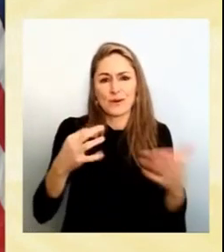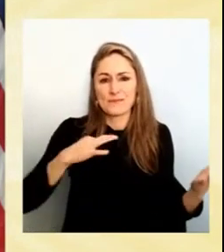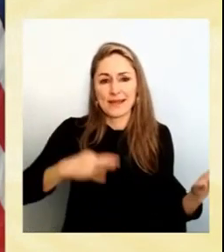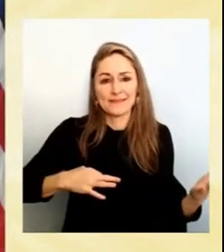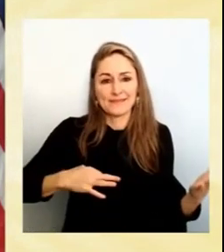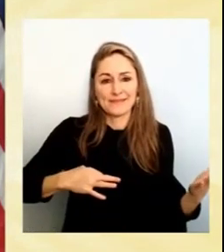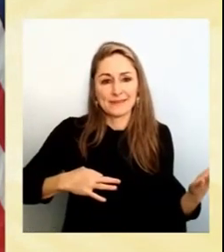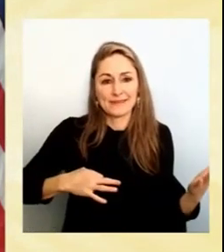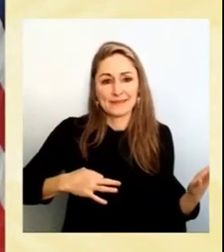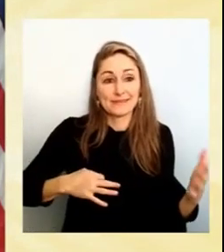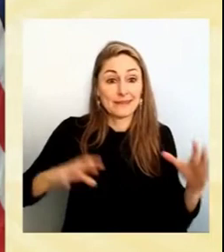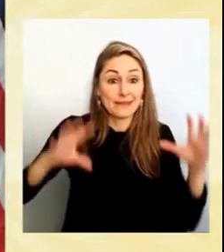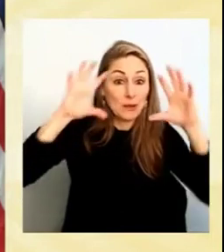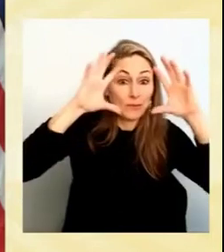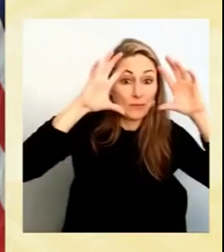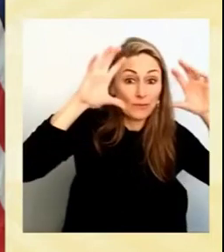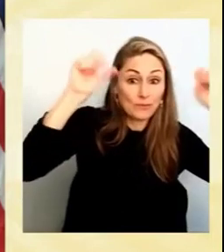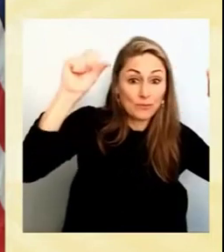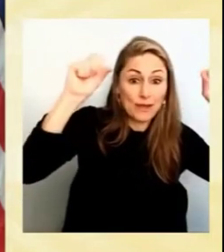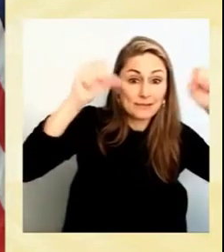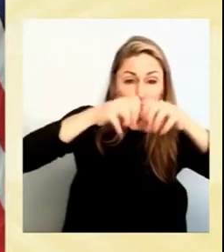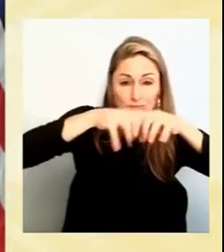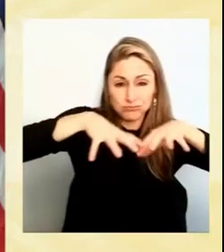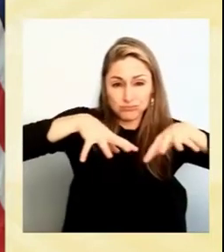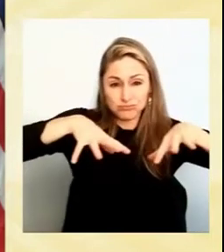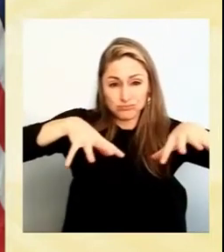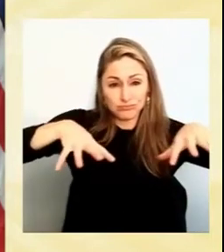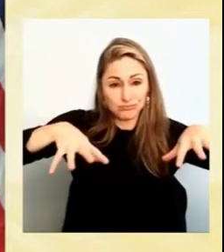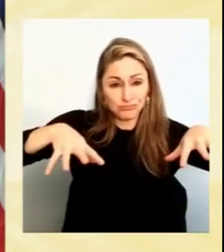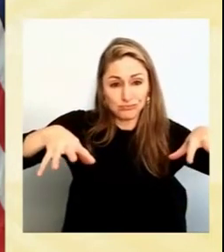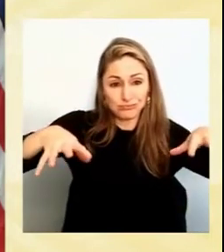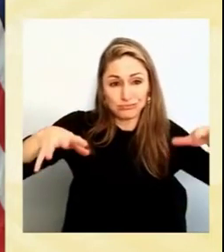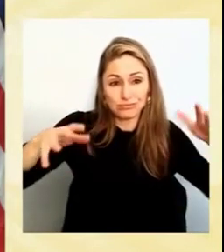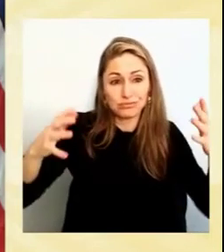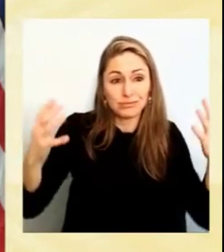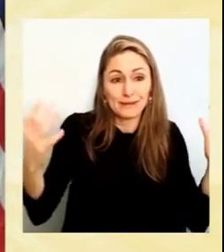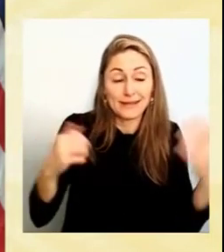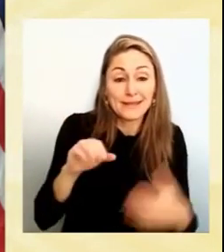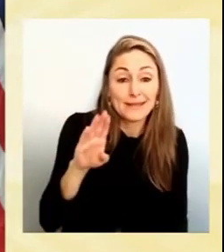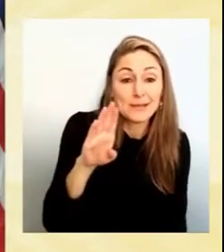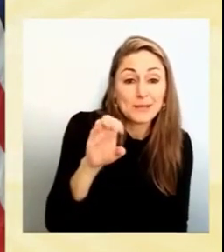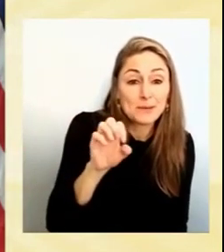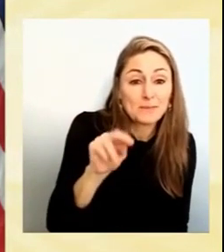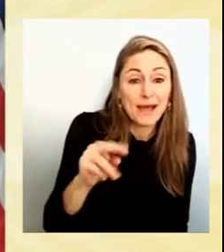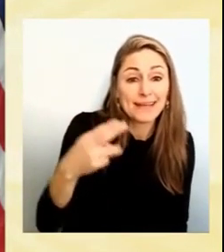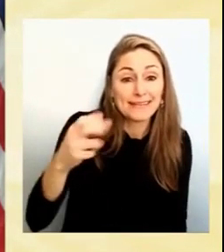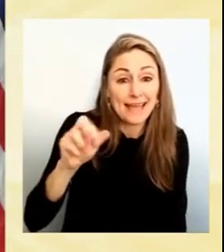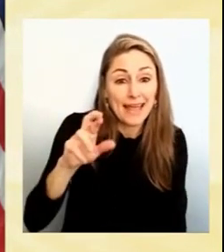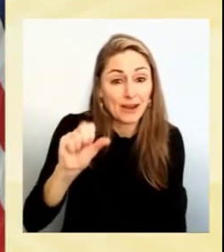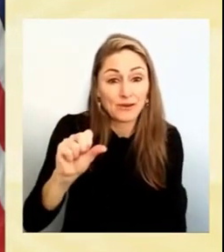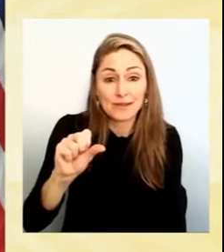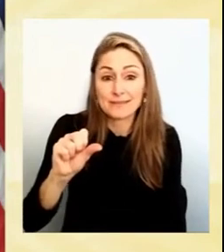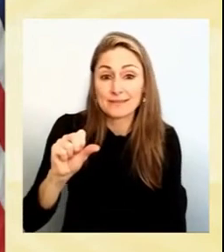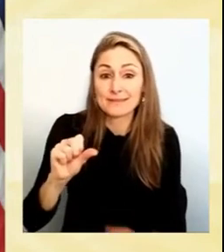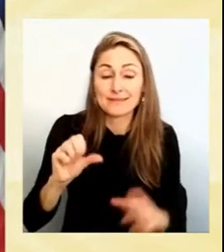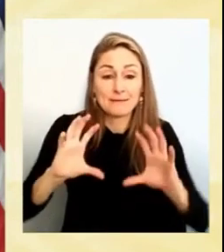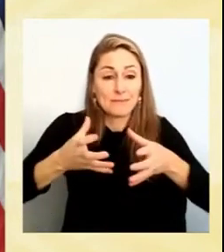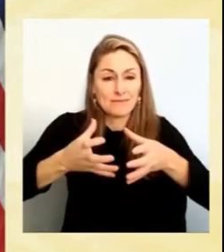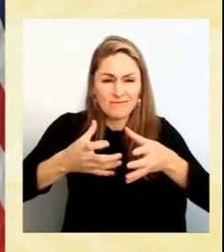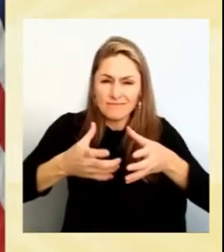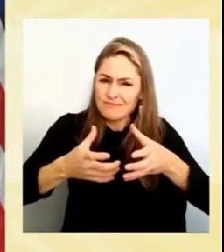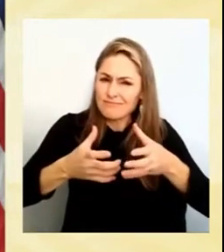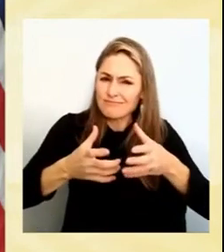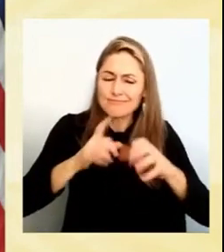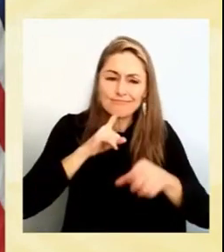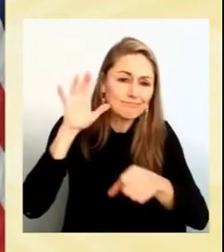president on through, you have an administration right now, the Biden-Harris administration, that's very deeply committed to honoring tribal sovereignty and empowering